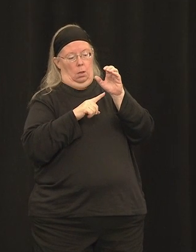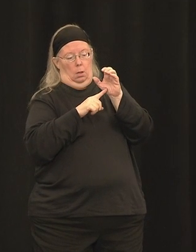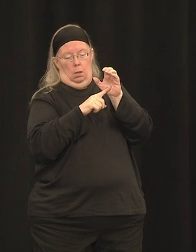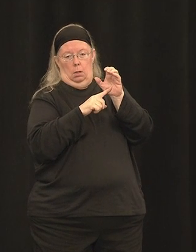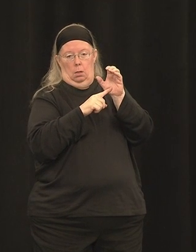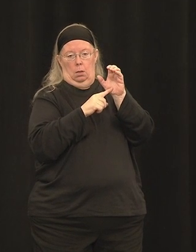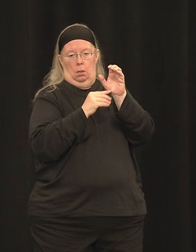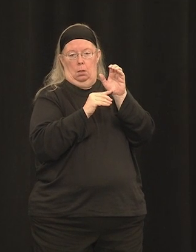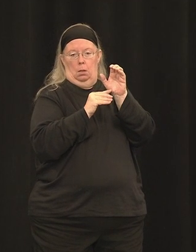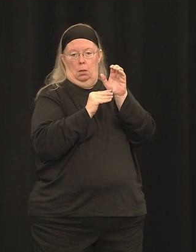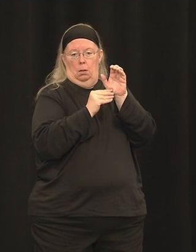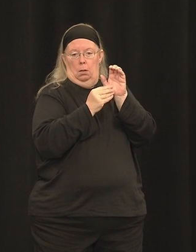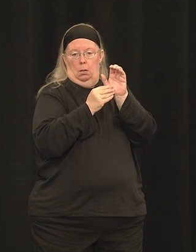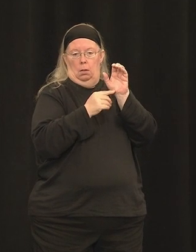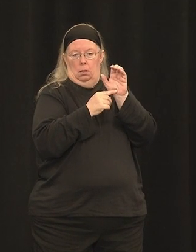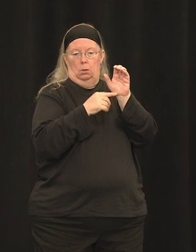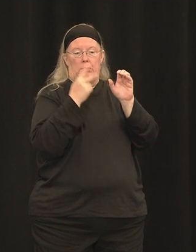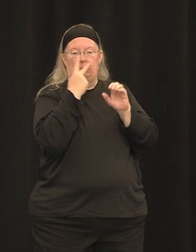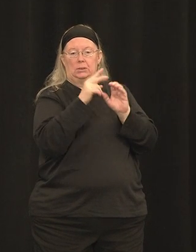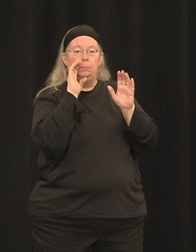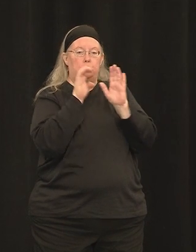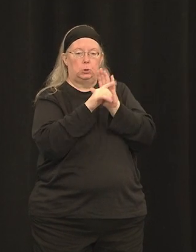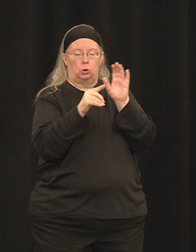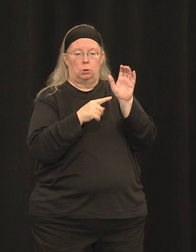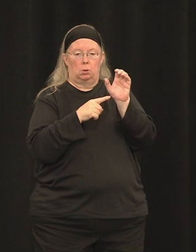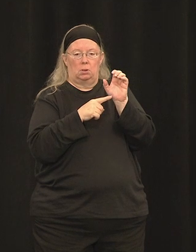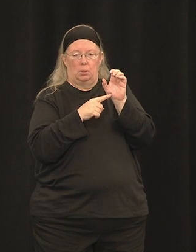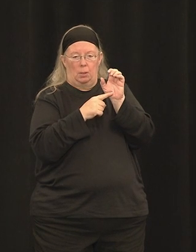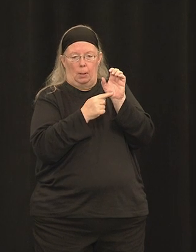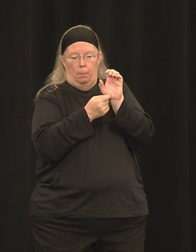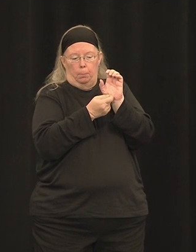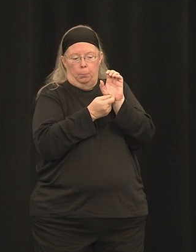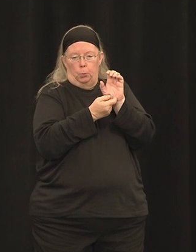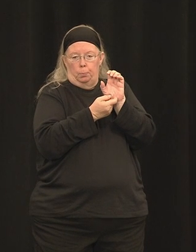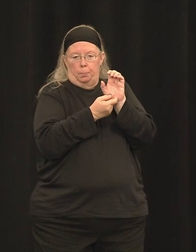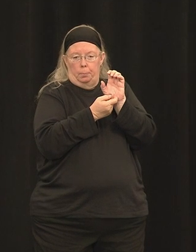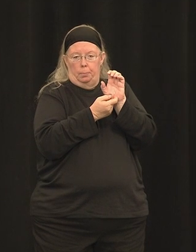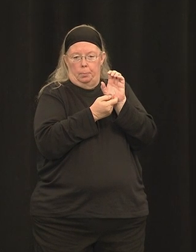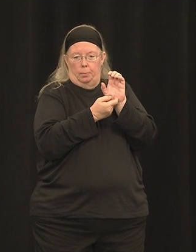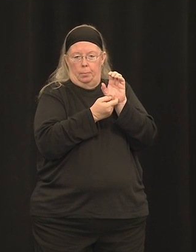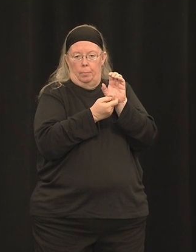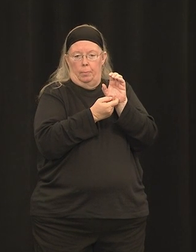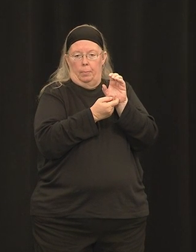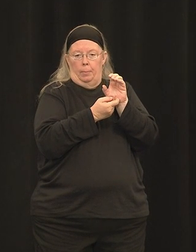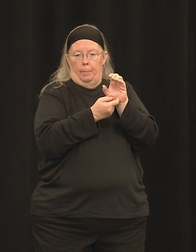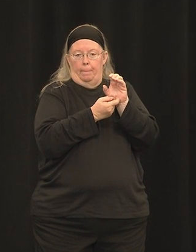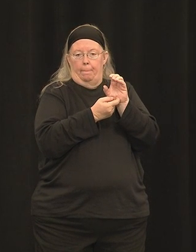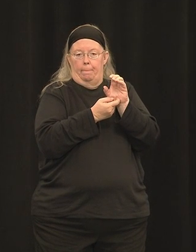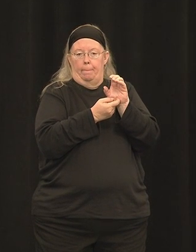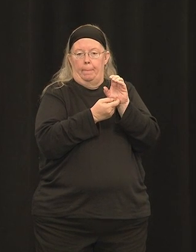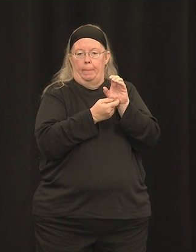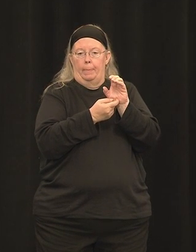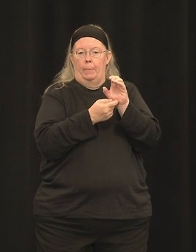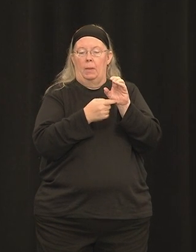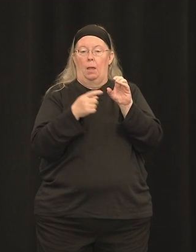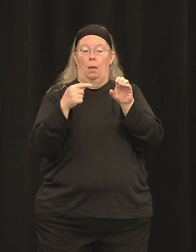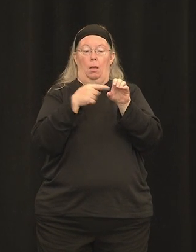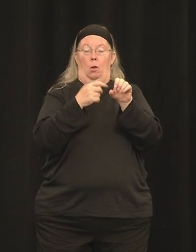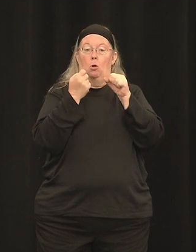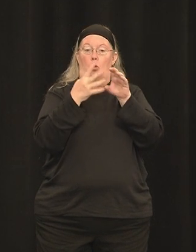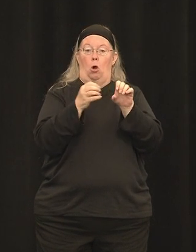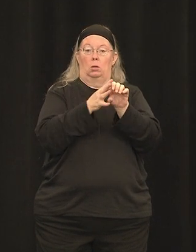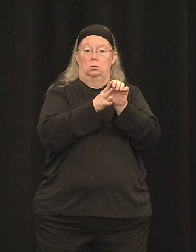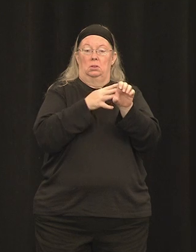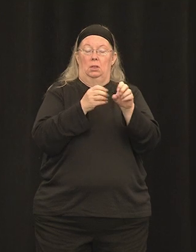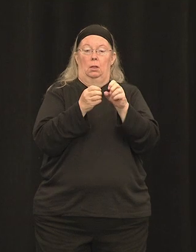eyeball that it creates a little bleb. So that's where the vector is placed. You're not detaching the whole retina. You're just attaching a little bit of it. So